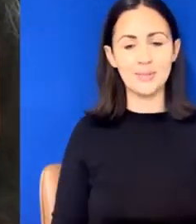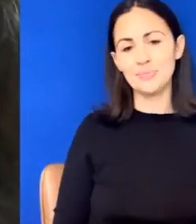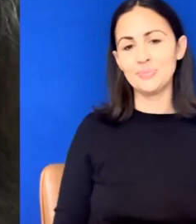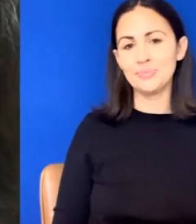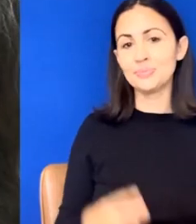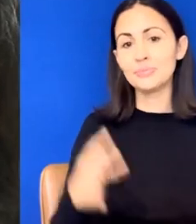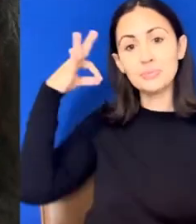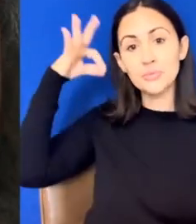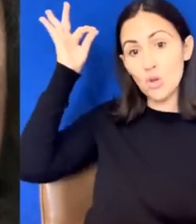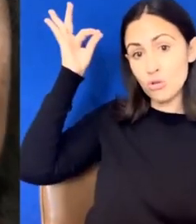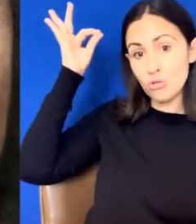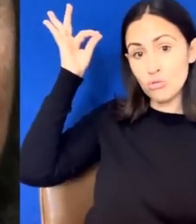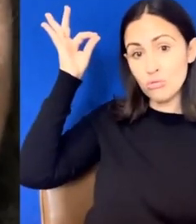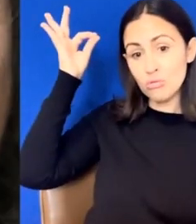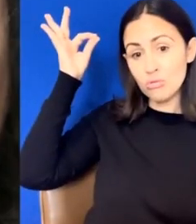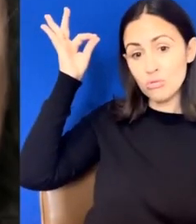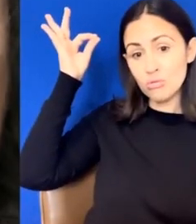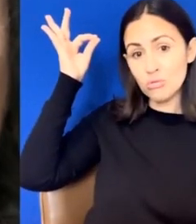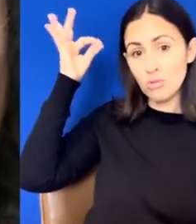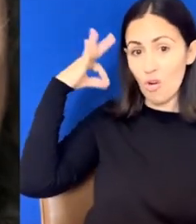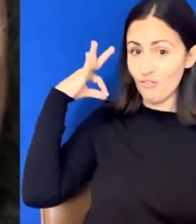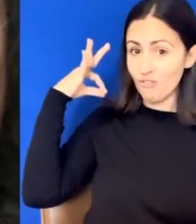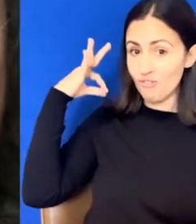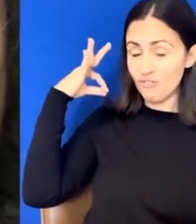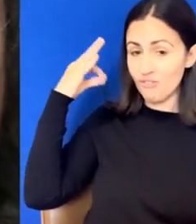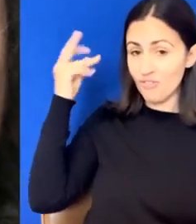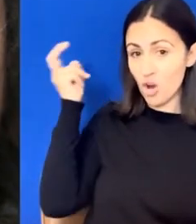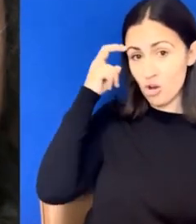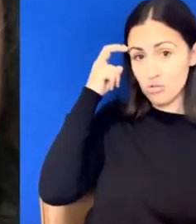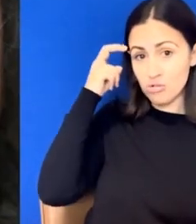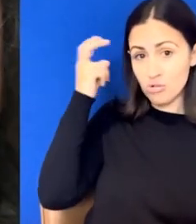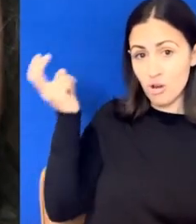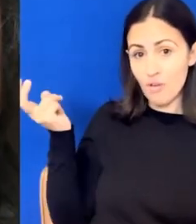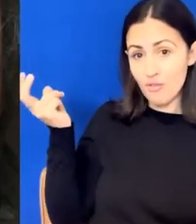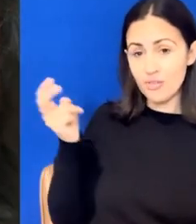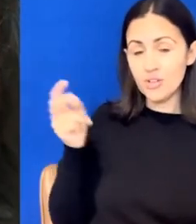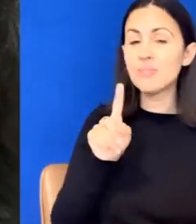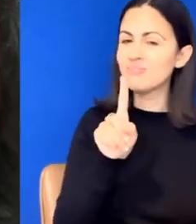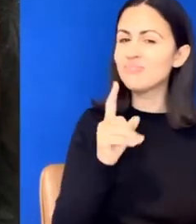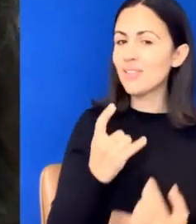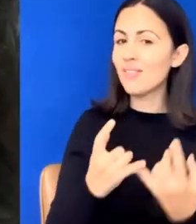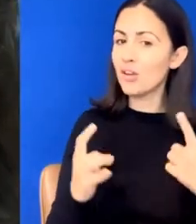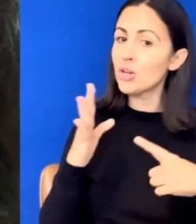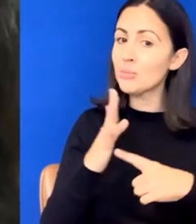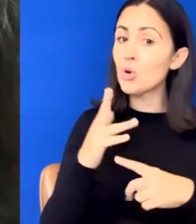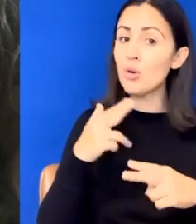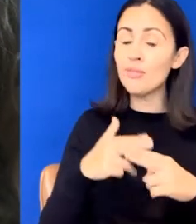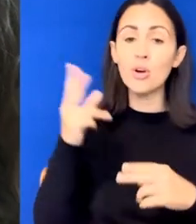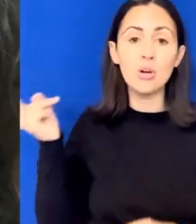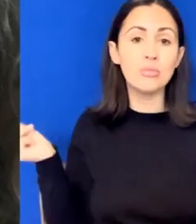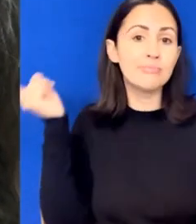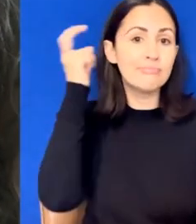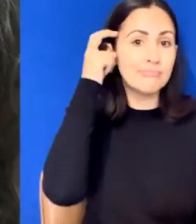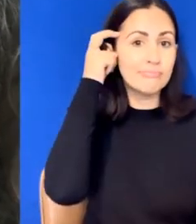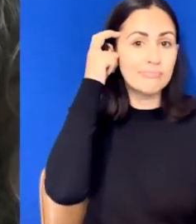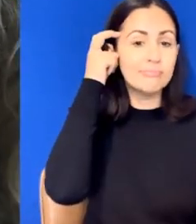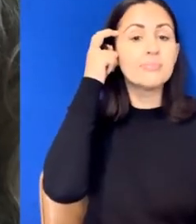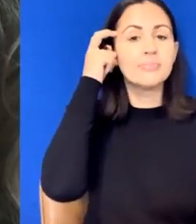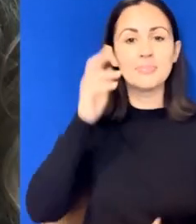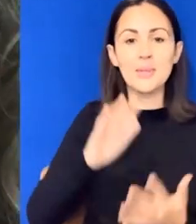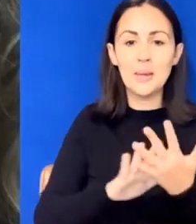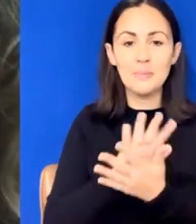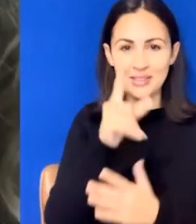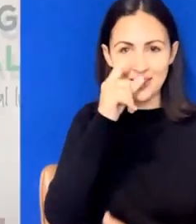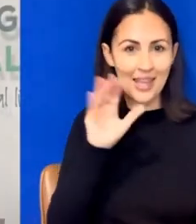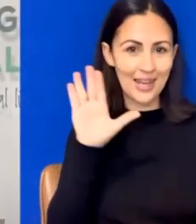I can have my sound off, but it's really important to have my sound on so